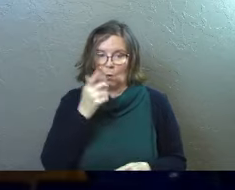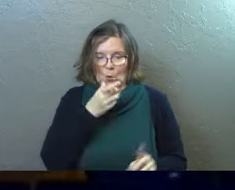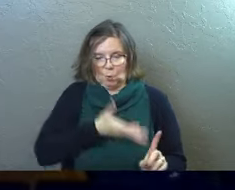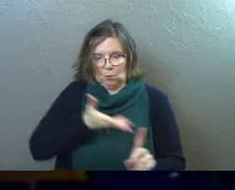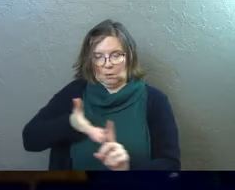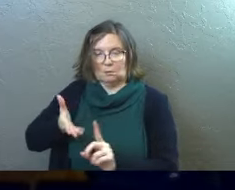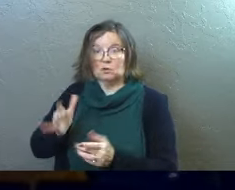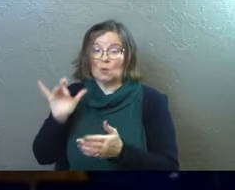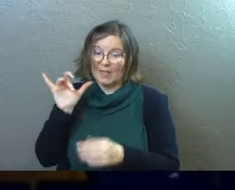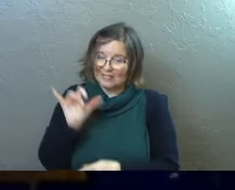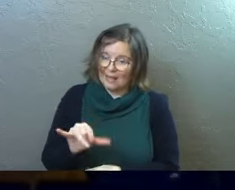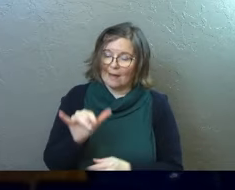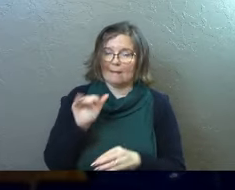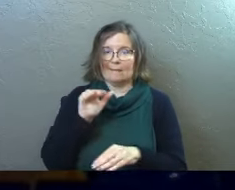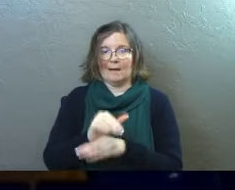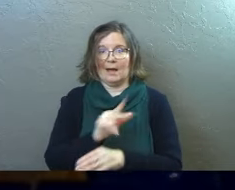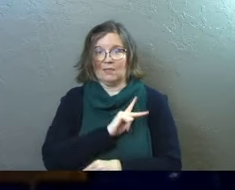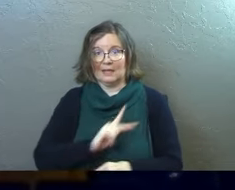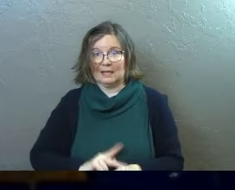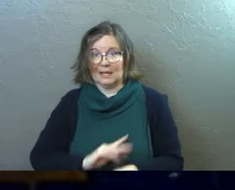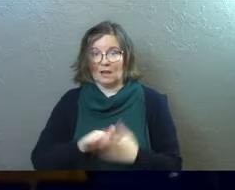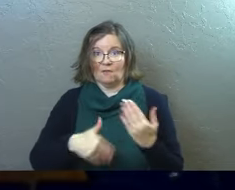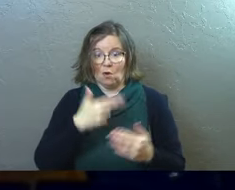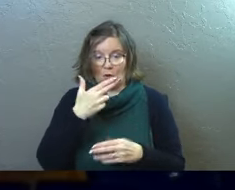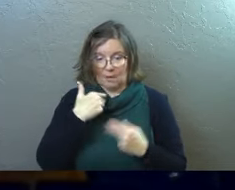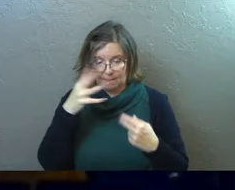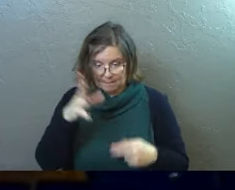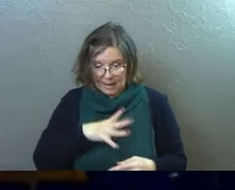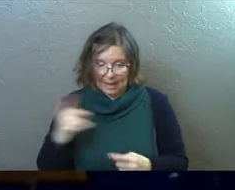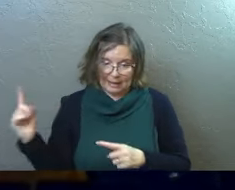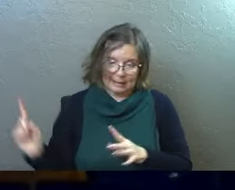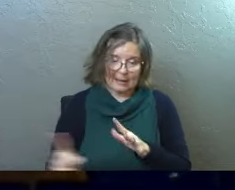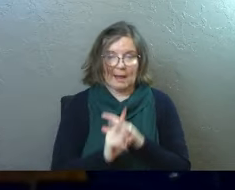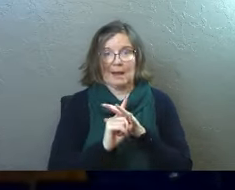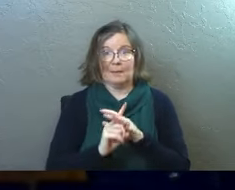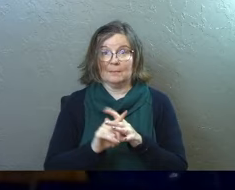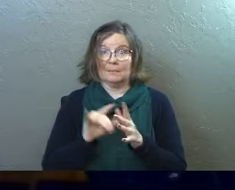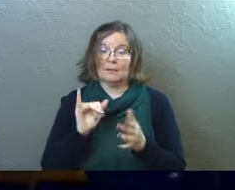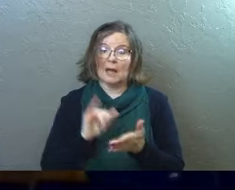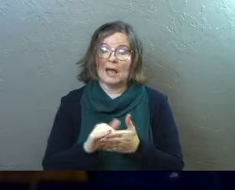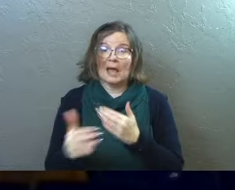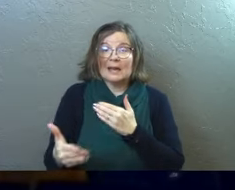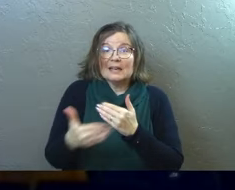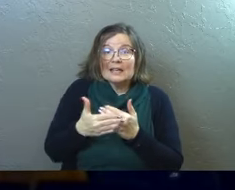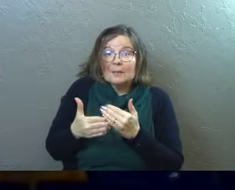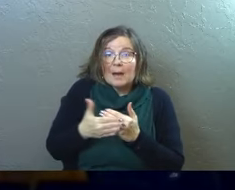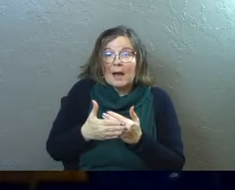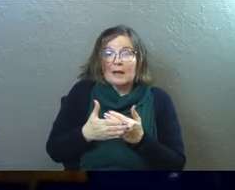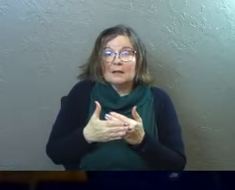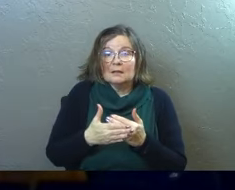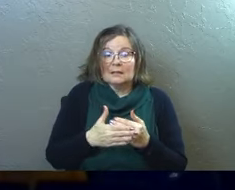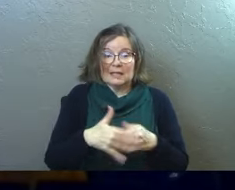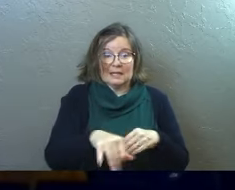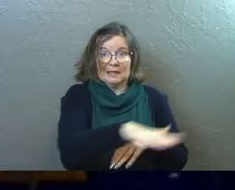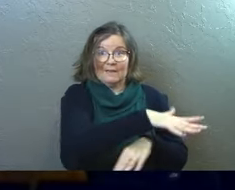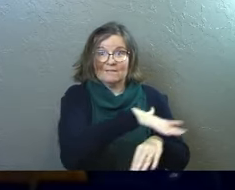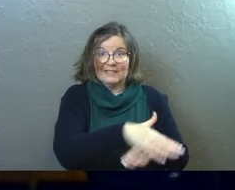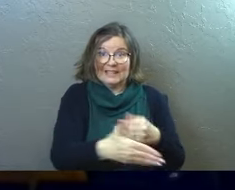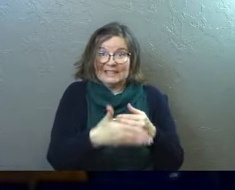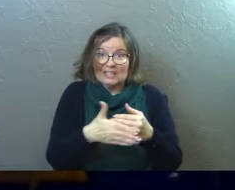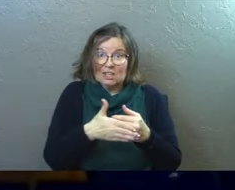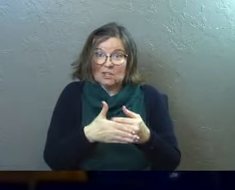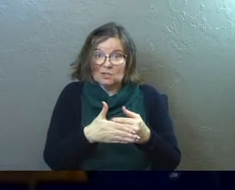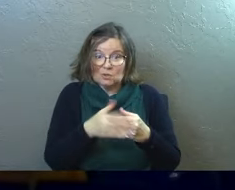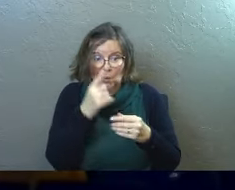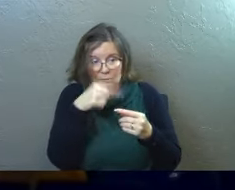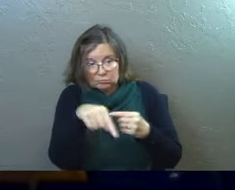love that. So it was that night, the King of all mankind came that night and in and nearby, says nearby in the fields nearby.